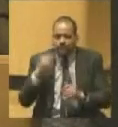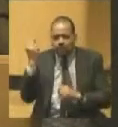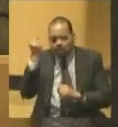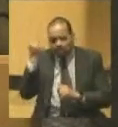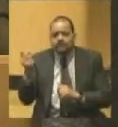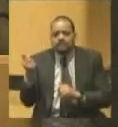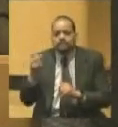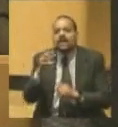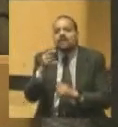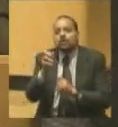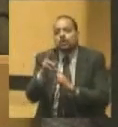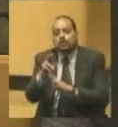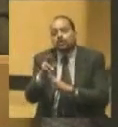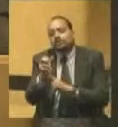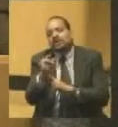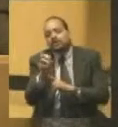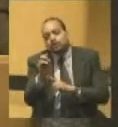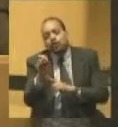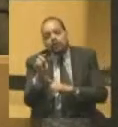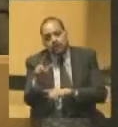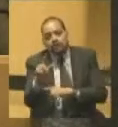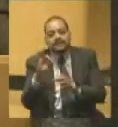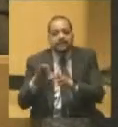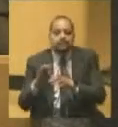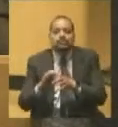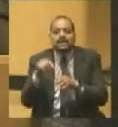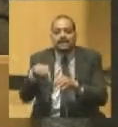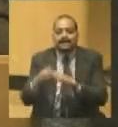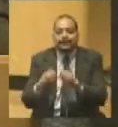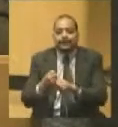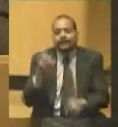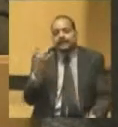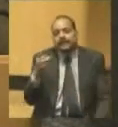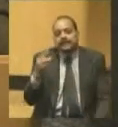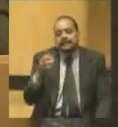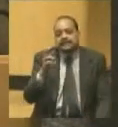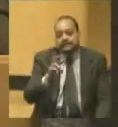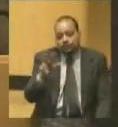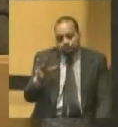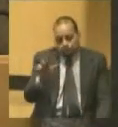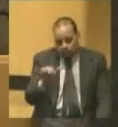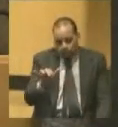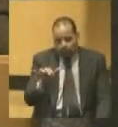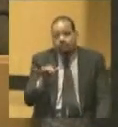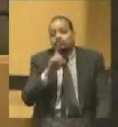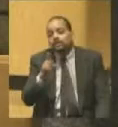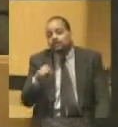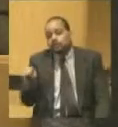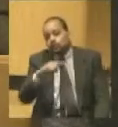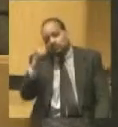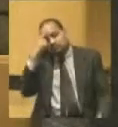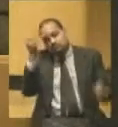elections in 1863. And, among other things, you want to think of these as struggles for